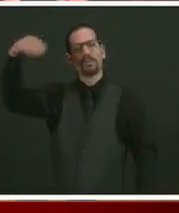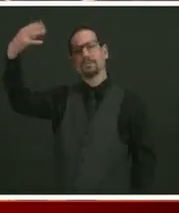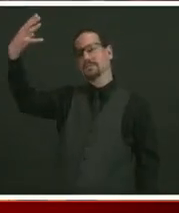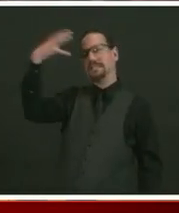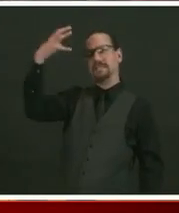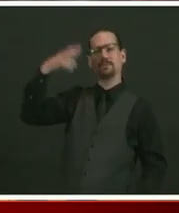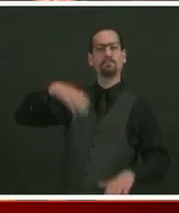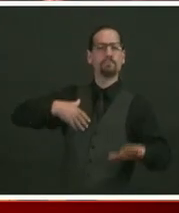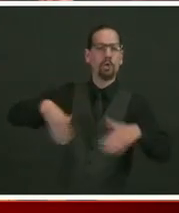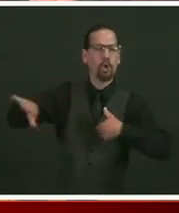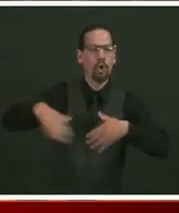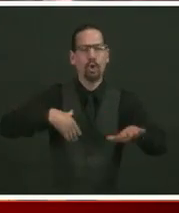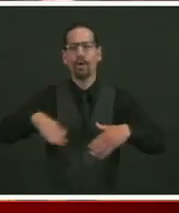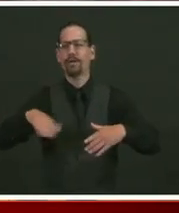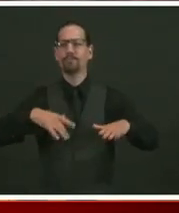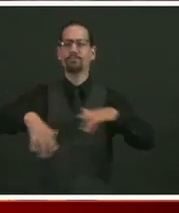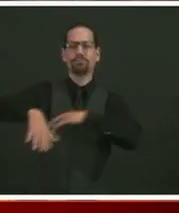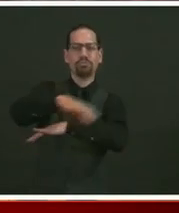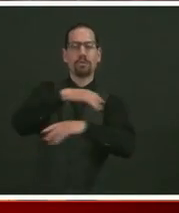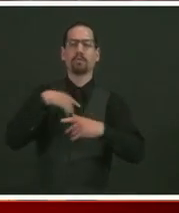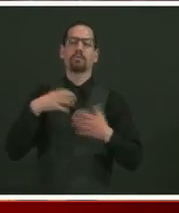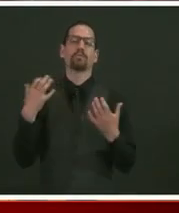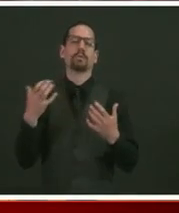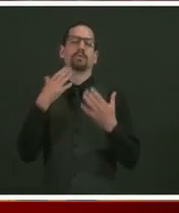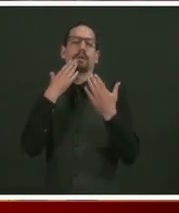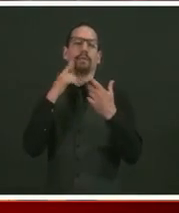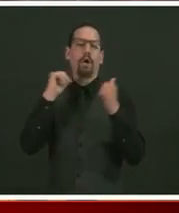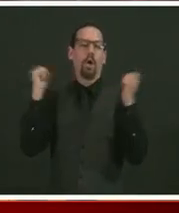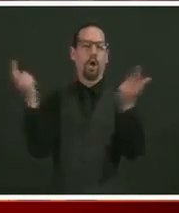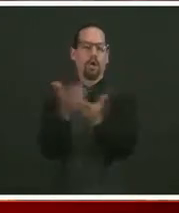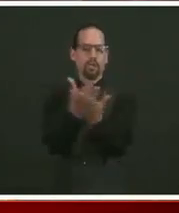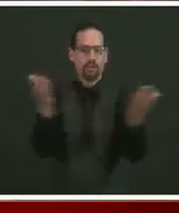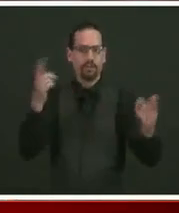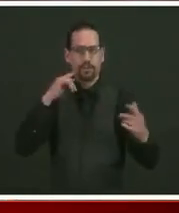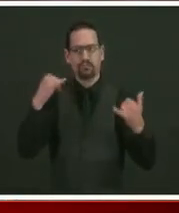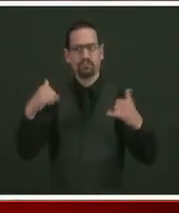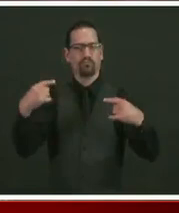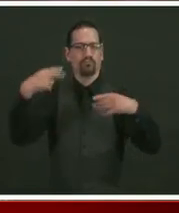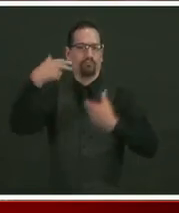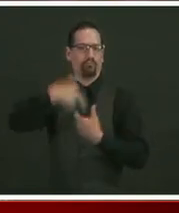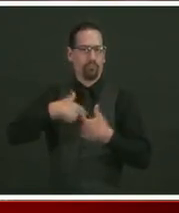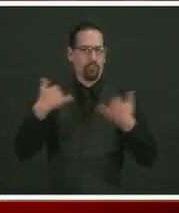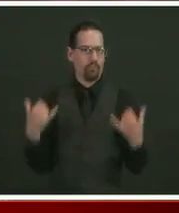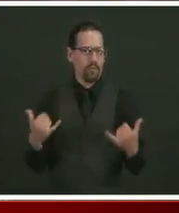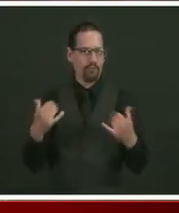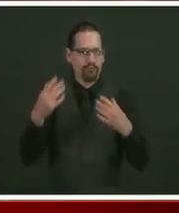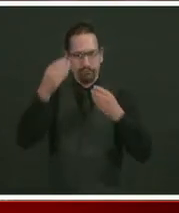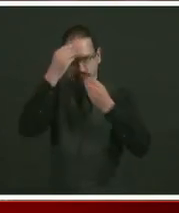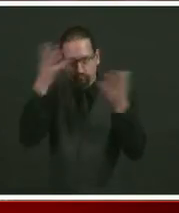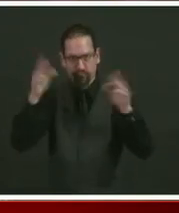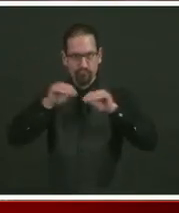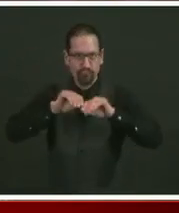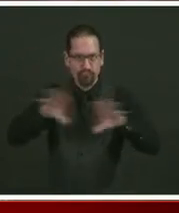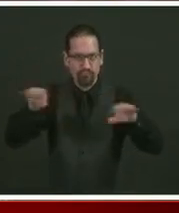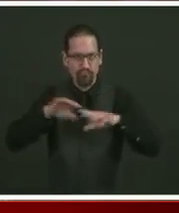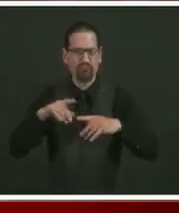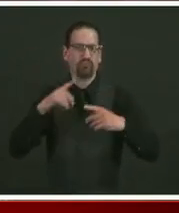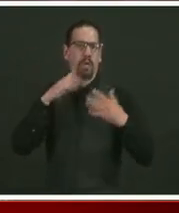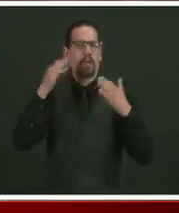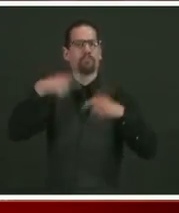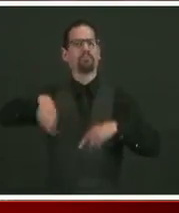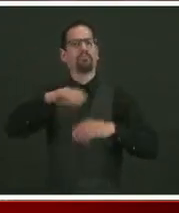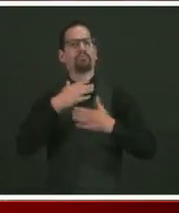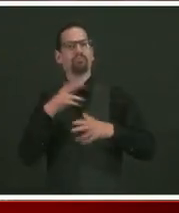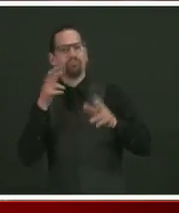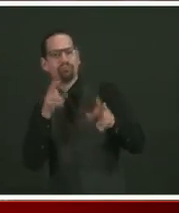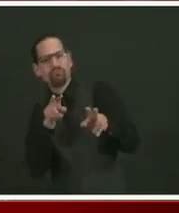I want to thank everyone for again tuning in today. very much appreciate it and I continue to hear from people that